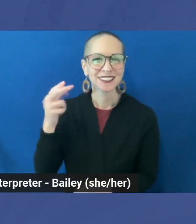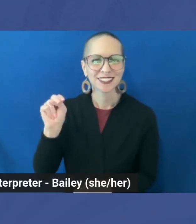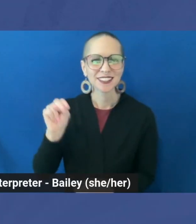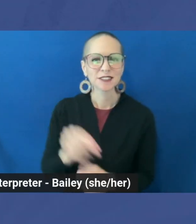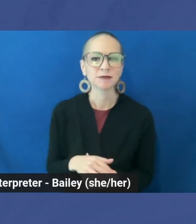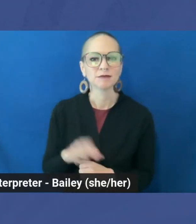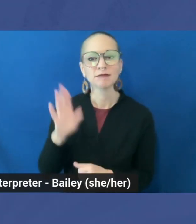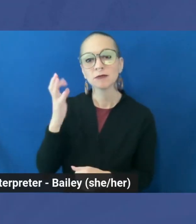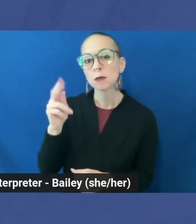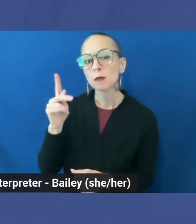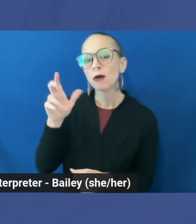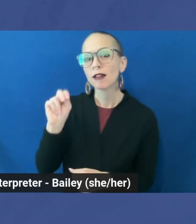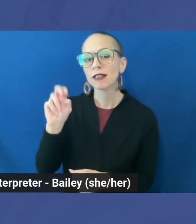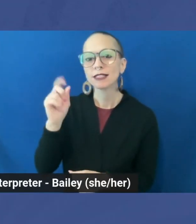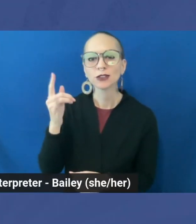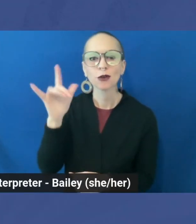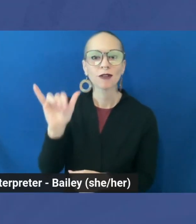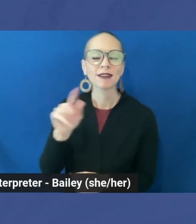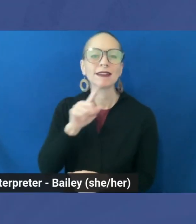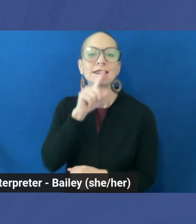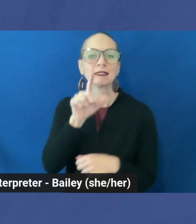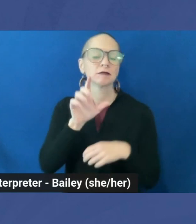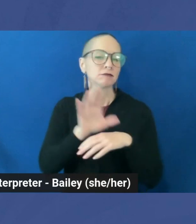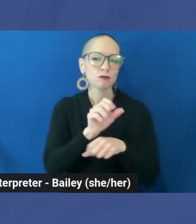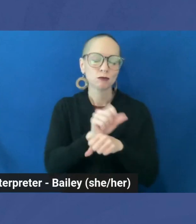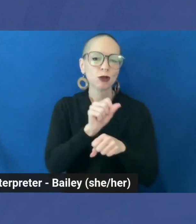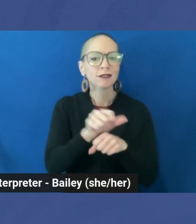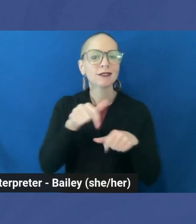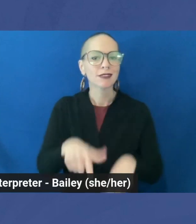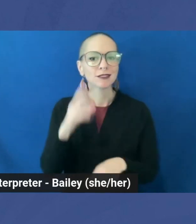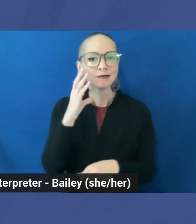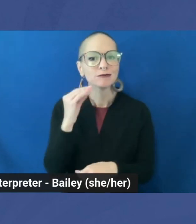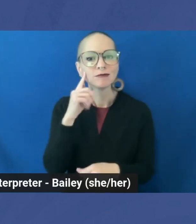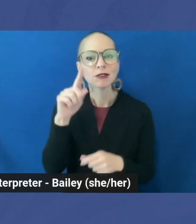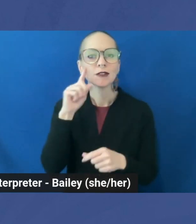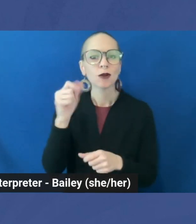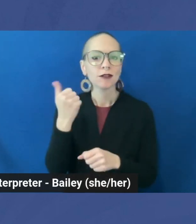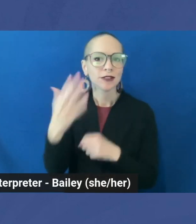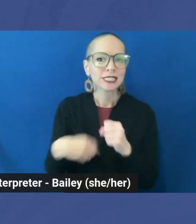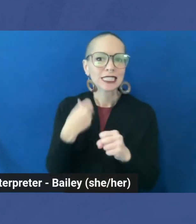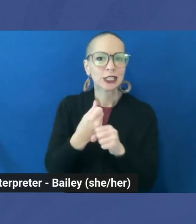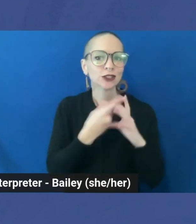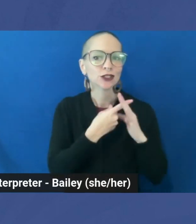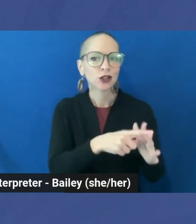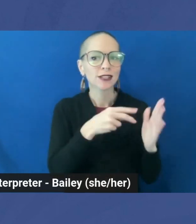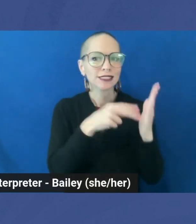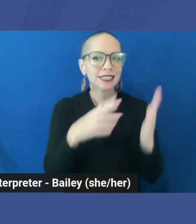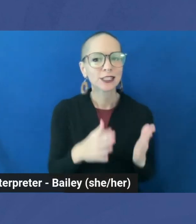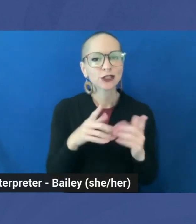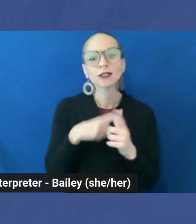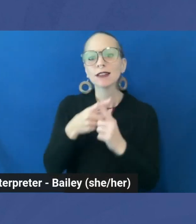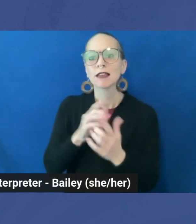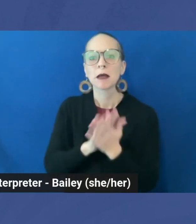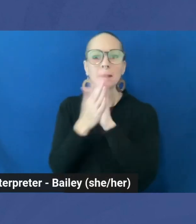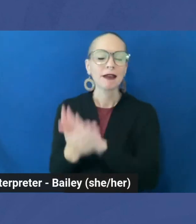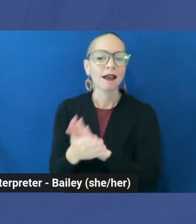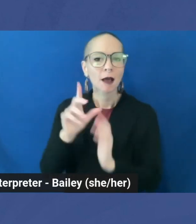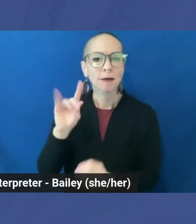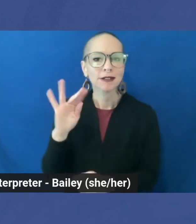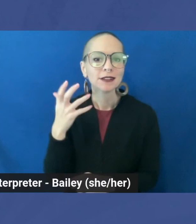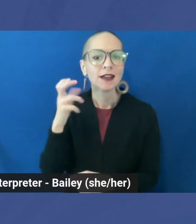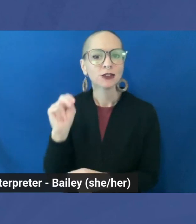Brooklyn Stokely is an industry veteran of 15 years, beginning as a dancer and finding her way into dungeons and content creation.